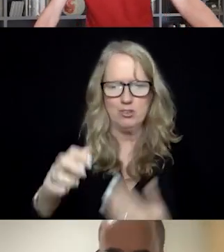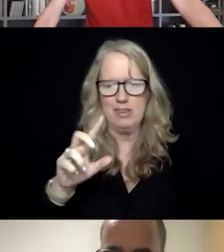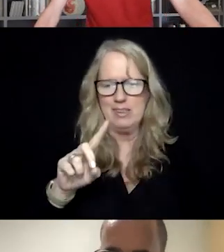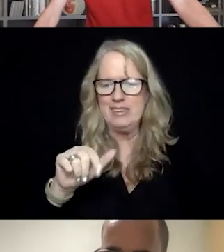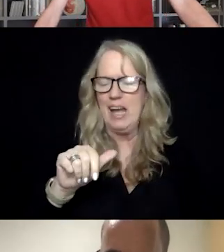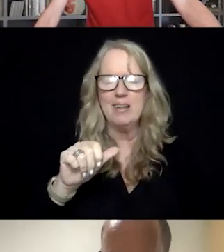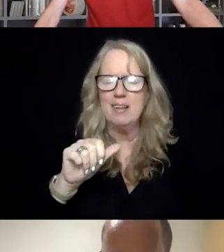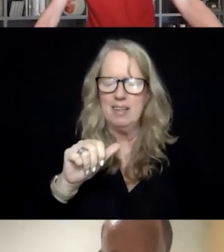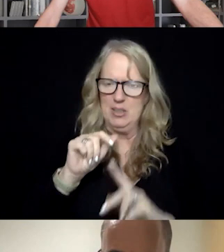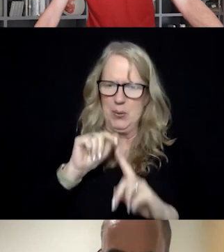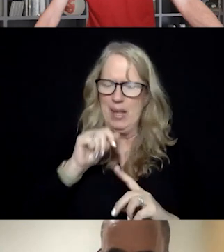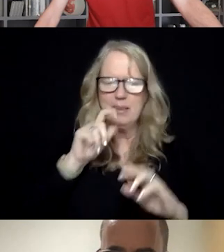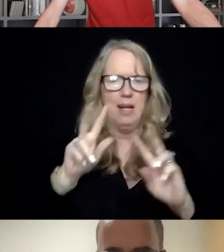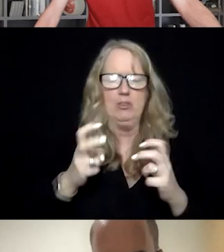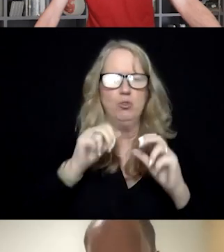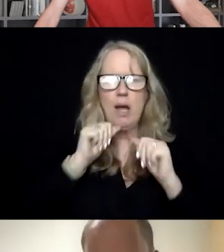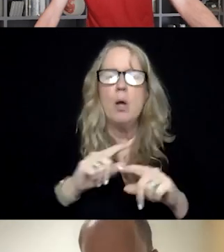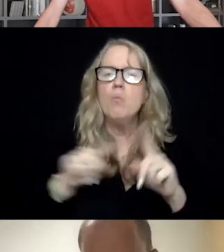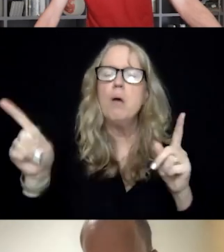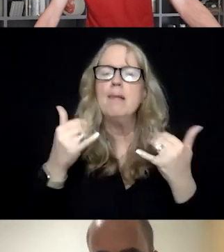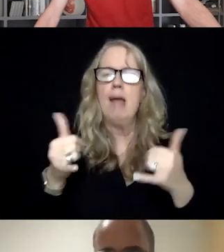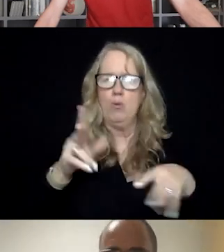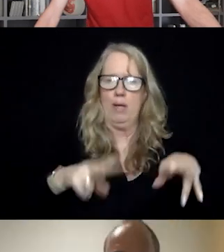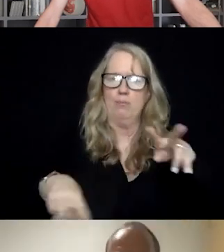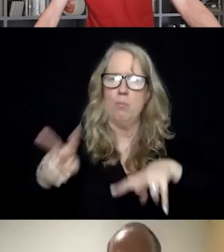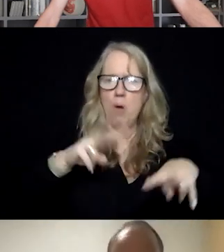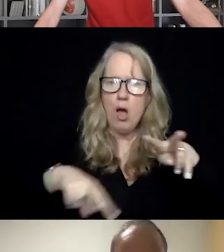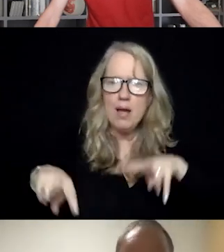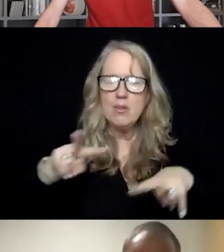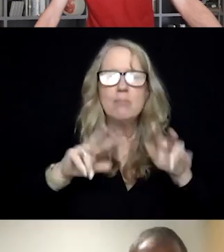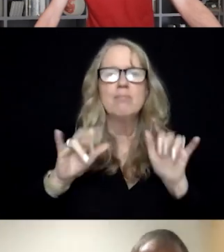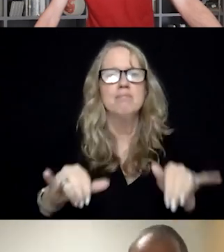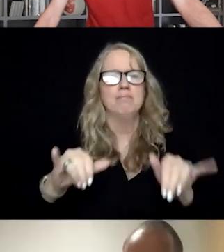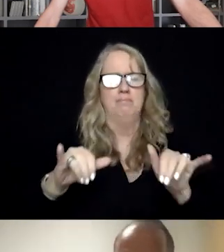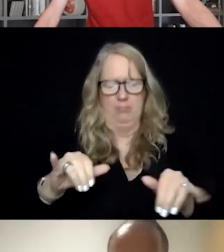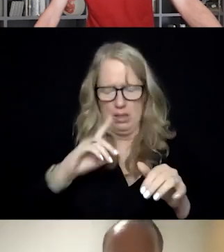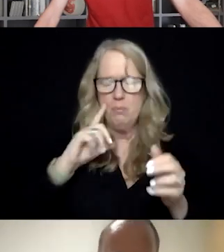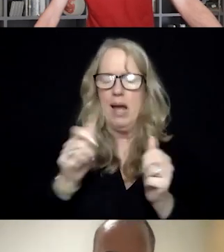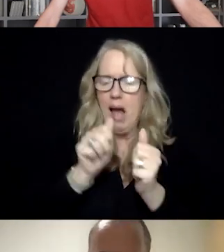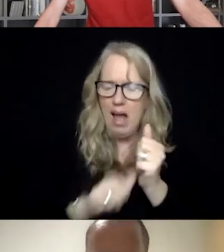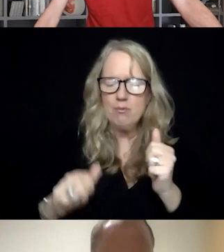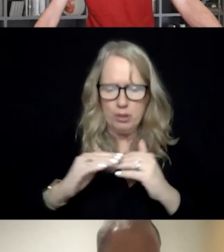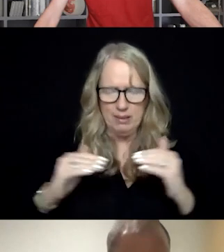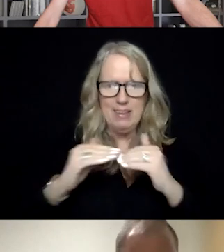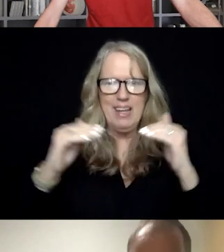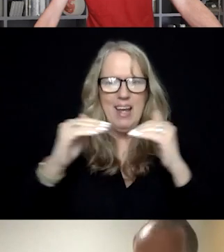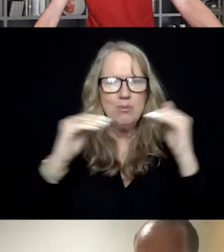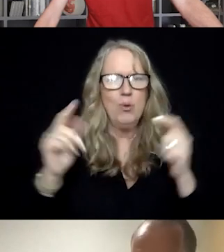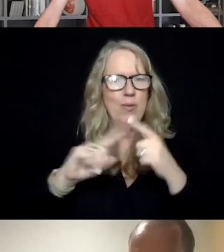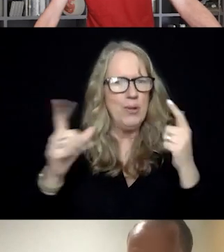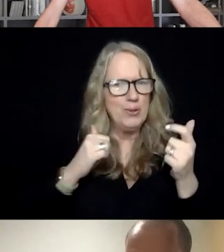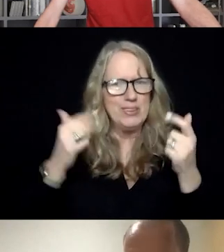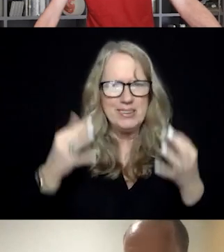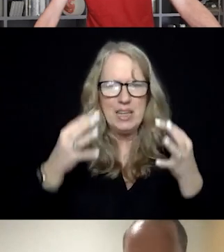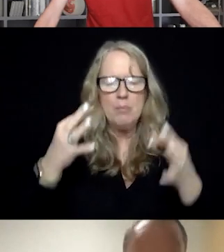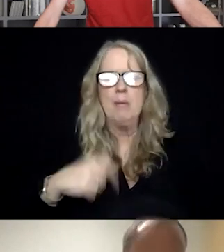not the issue, but what we now need to do is monitoring because what we're finding is that at every single level, there's discretion. There's discretion at